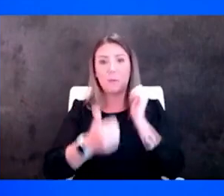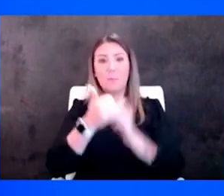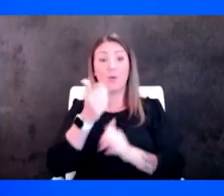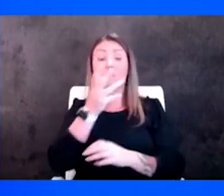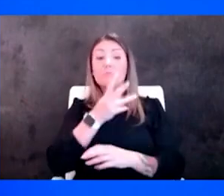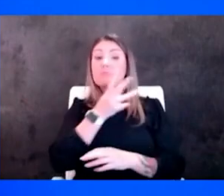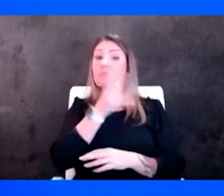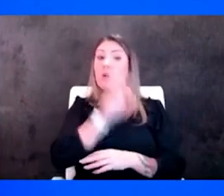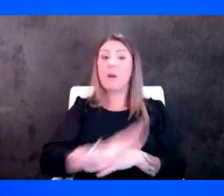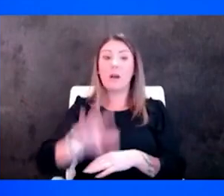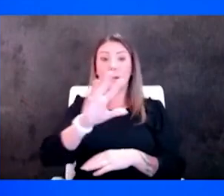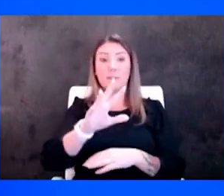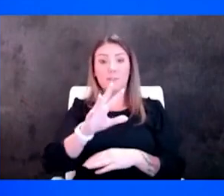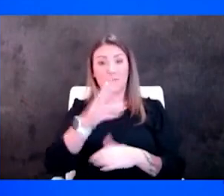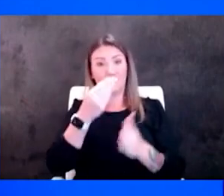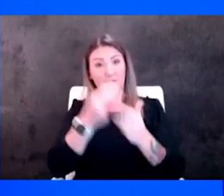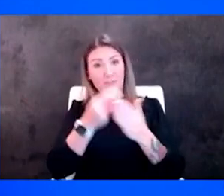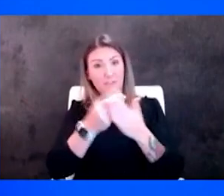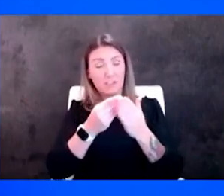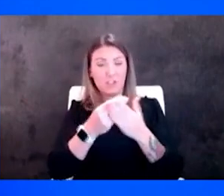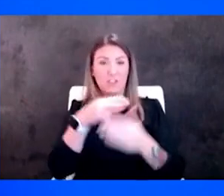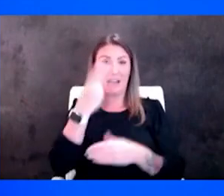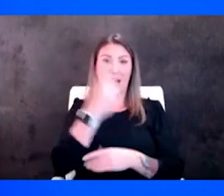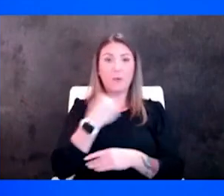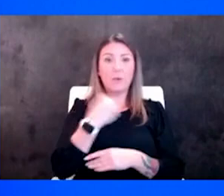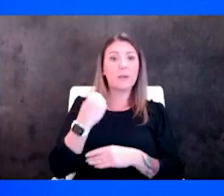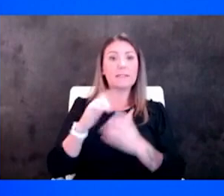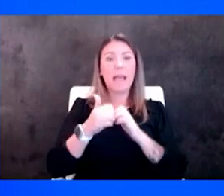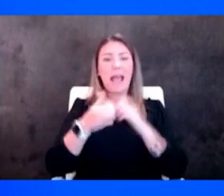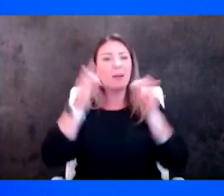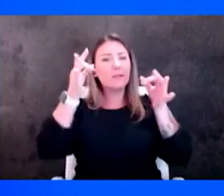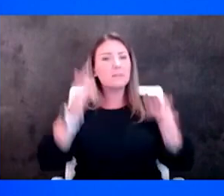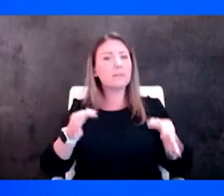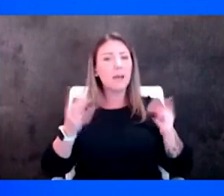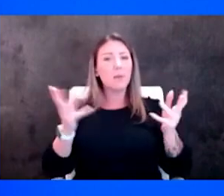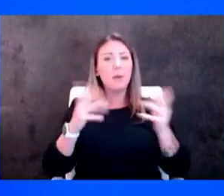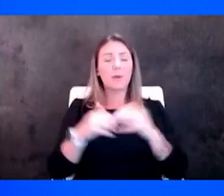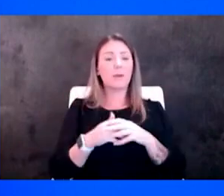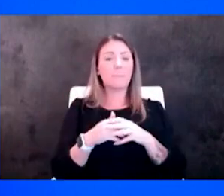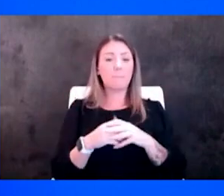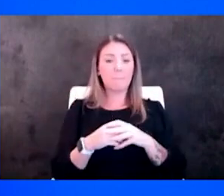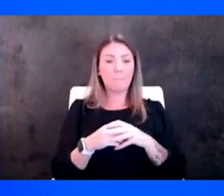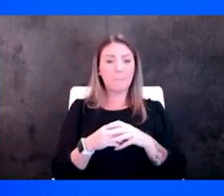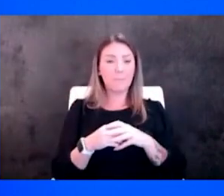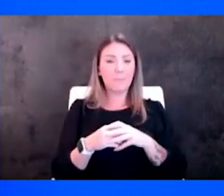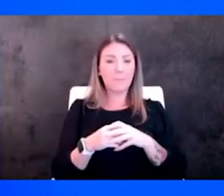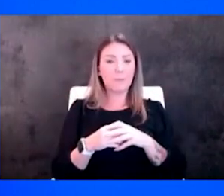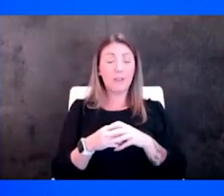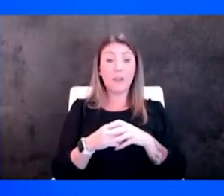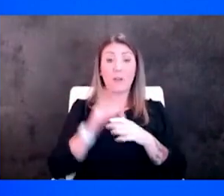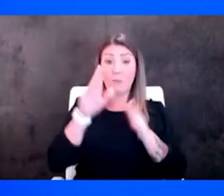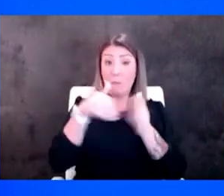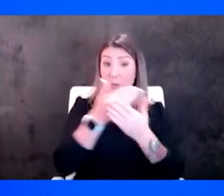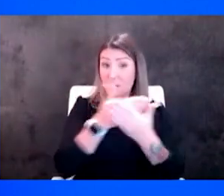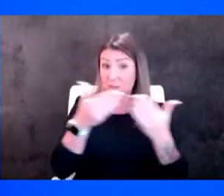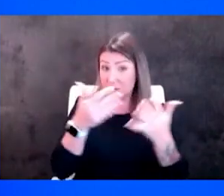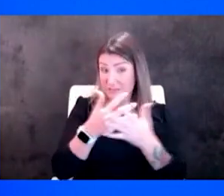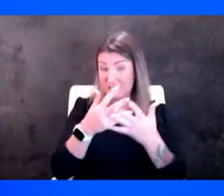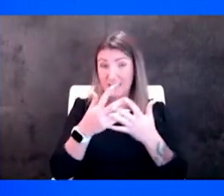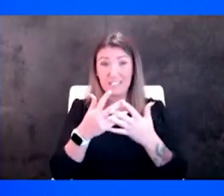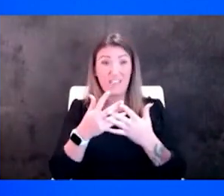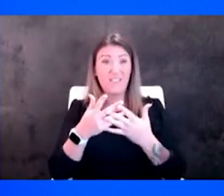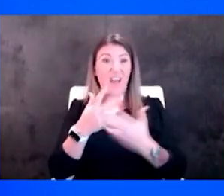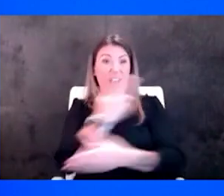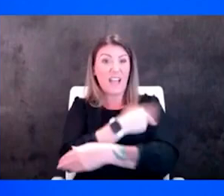considered financially at risk and the way they determine that is they take a look at the factors of those hospitals that have closed and it's